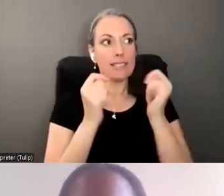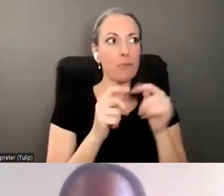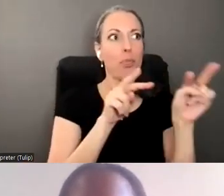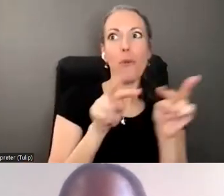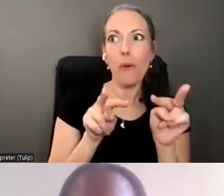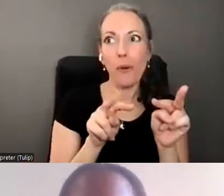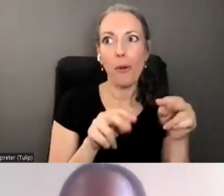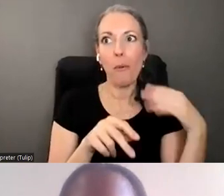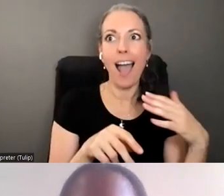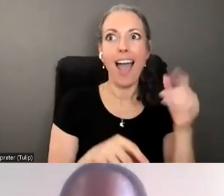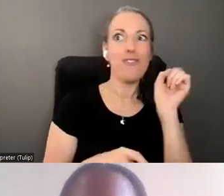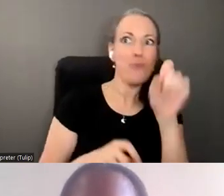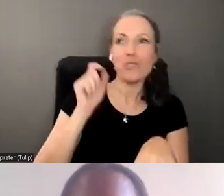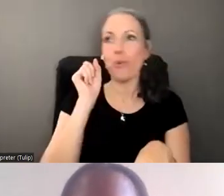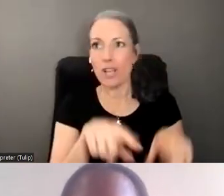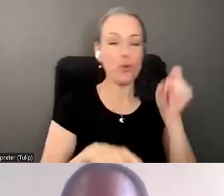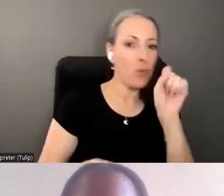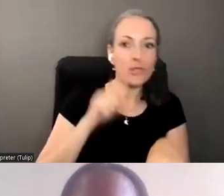lots and lots of questions.